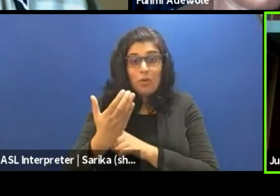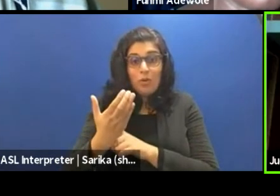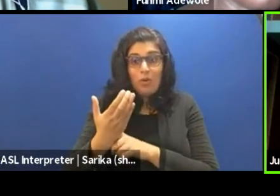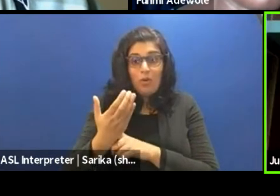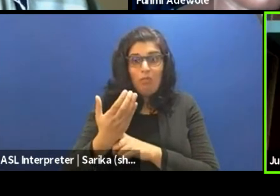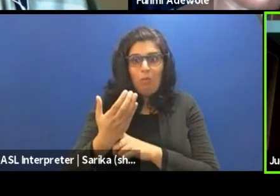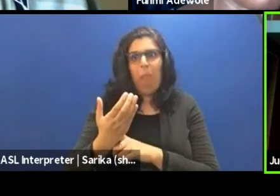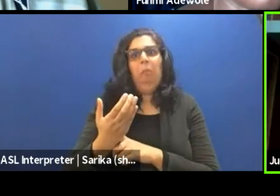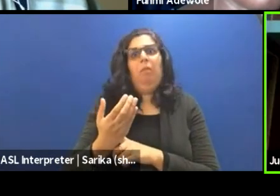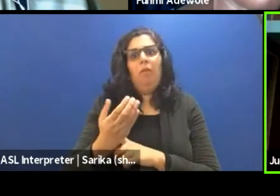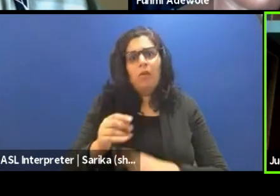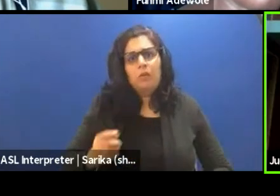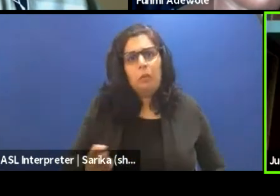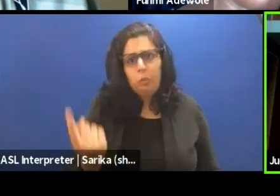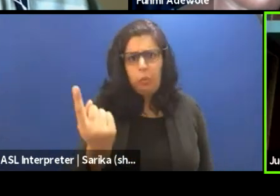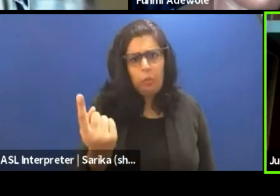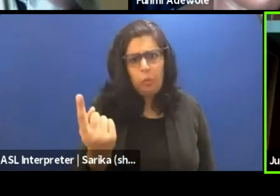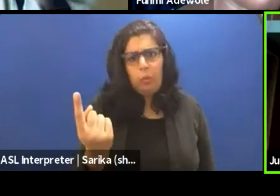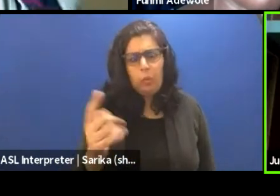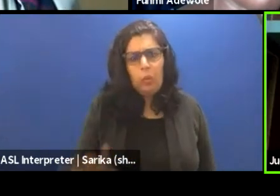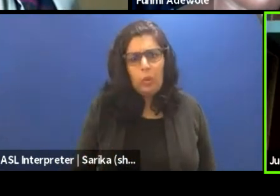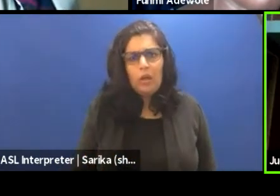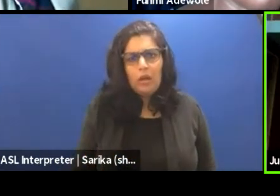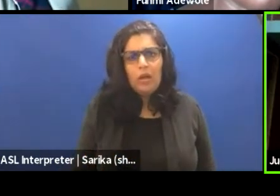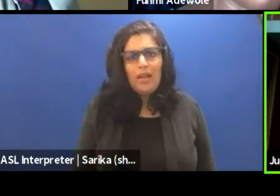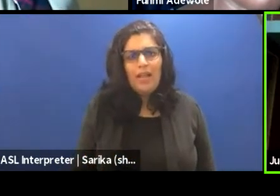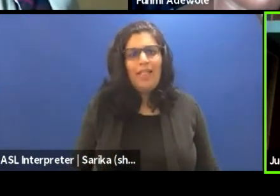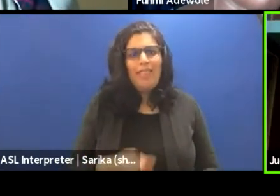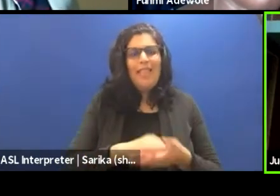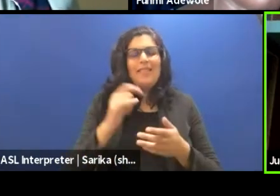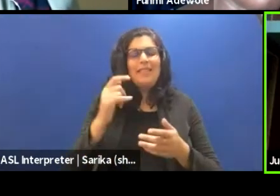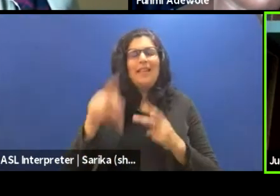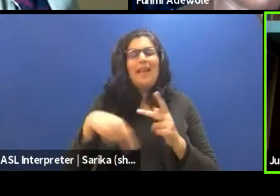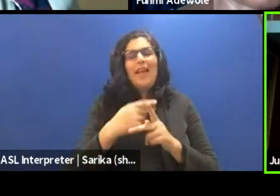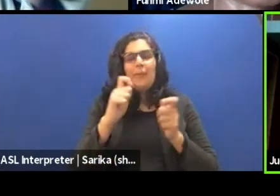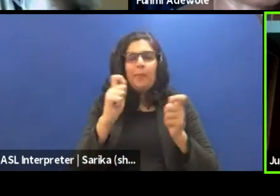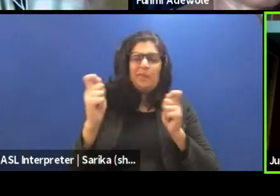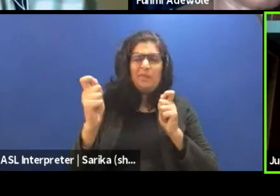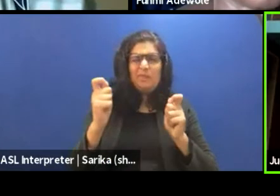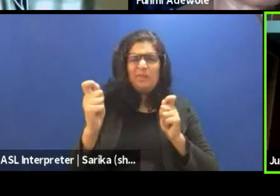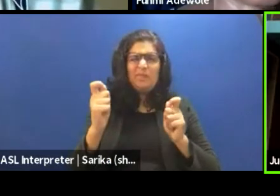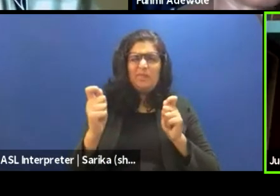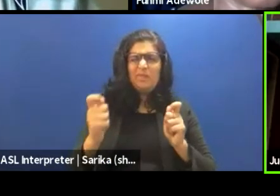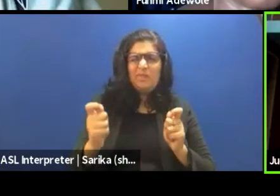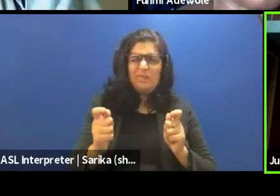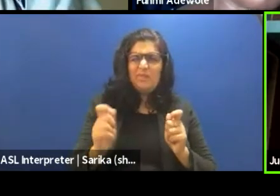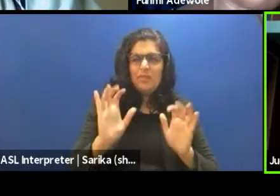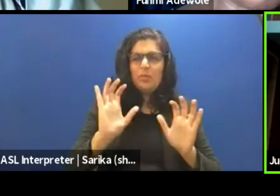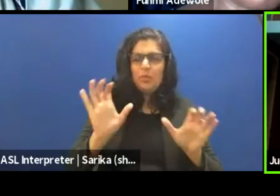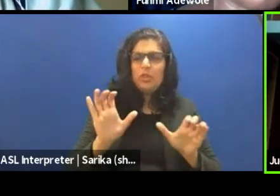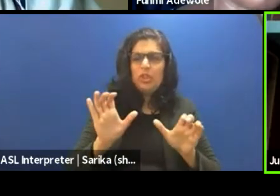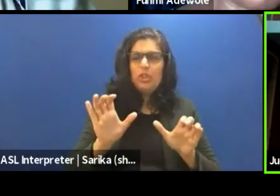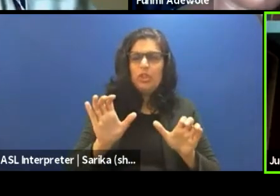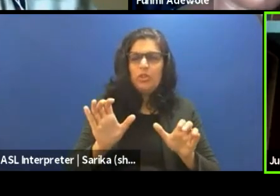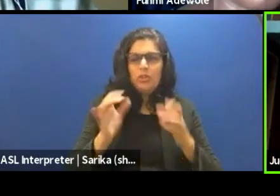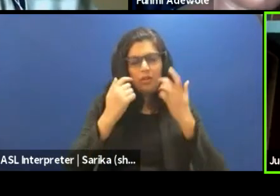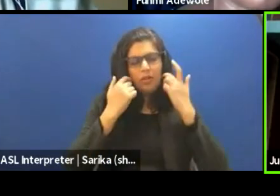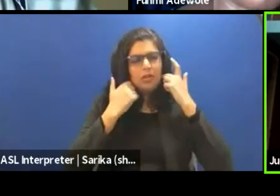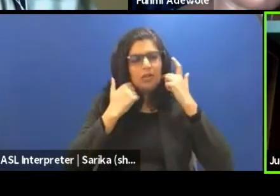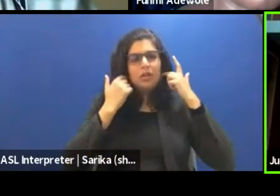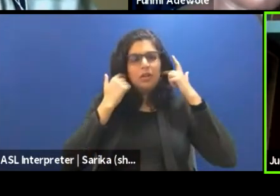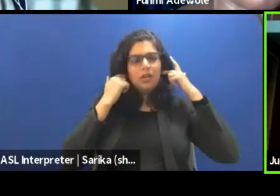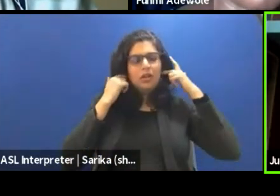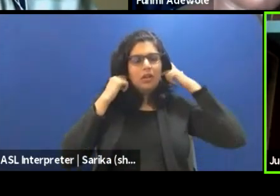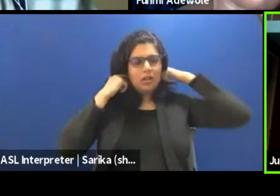So those are the kind of tweaks that you do, because it's what it